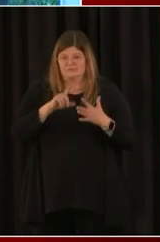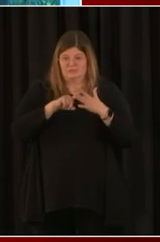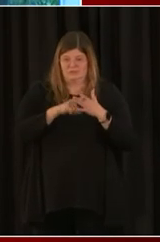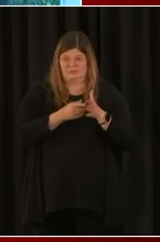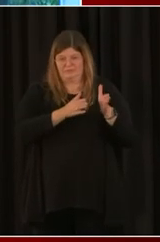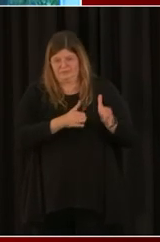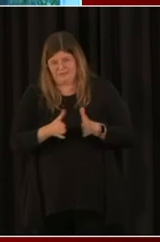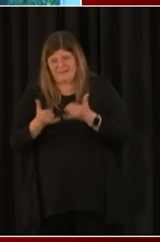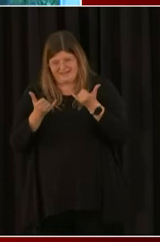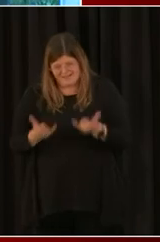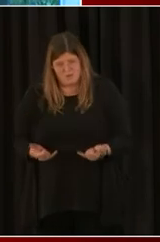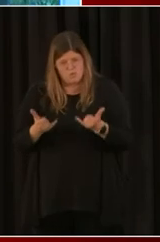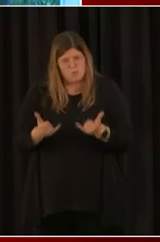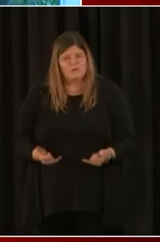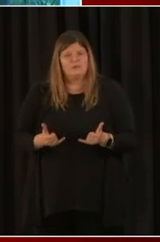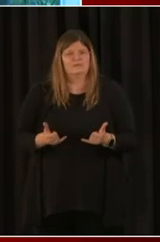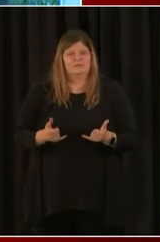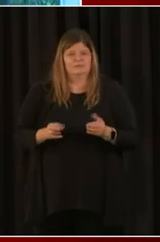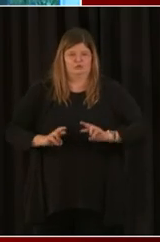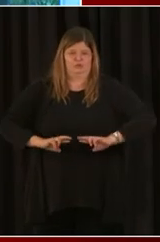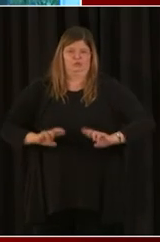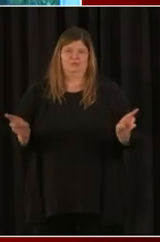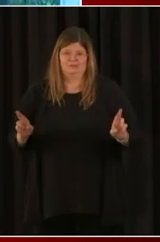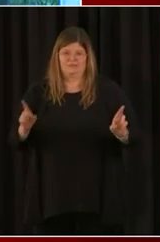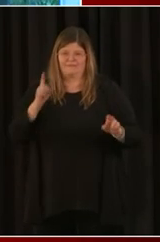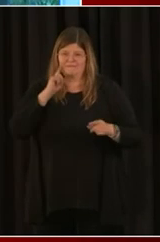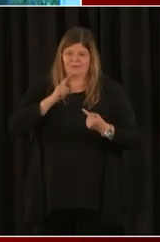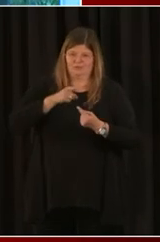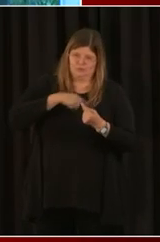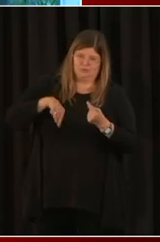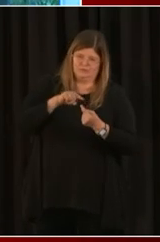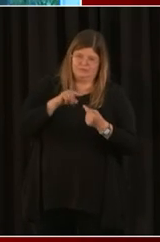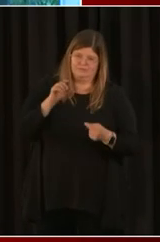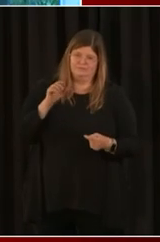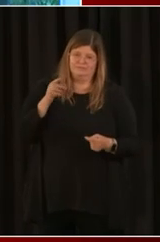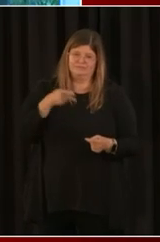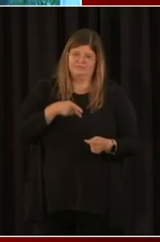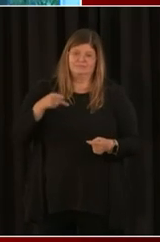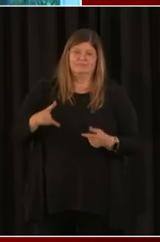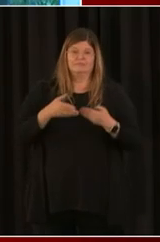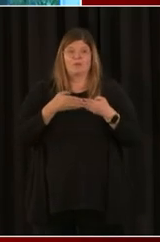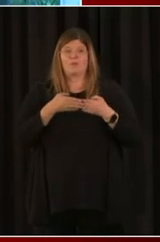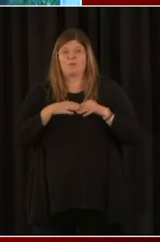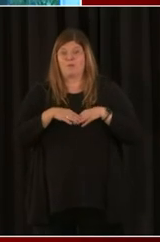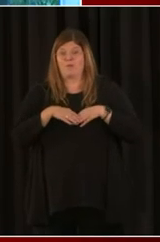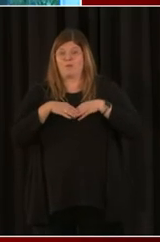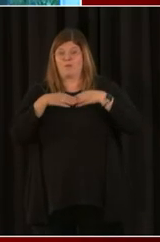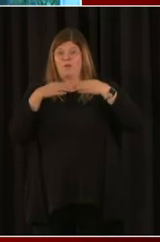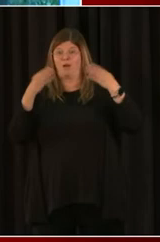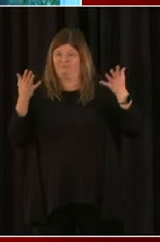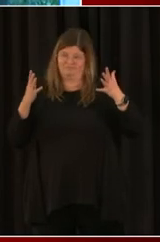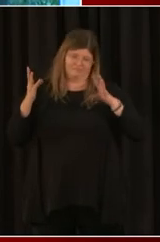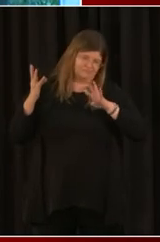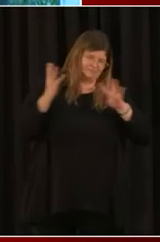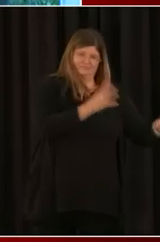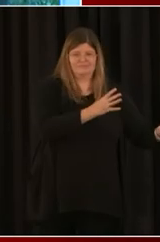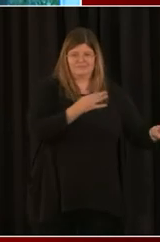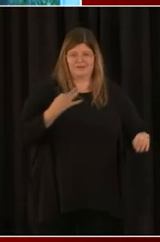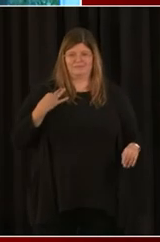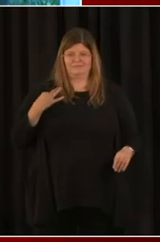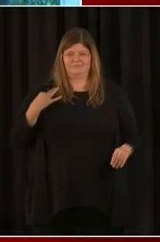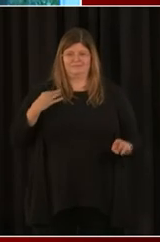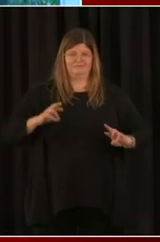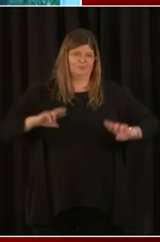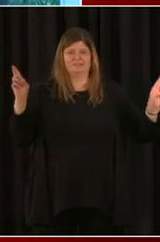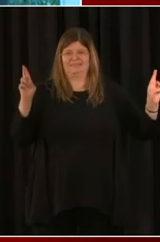of PPP so that when the gates open, then you're ready to go. Because I can tell